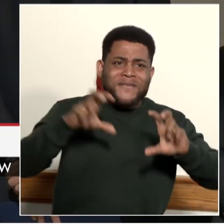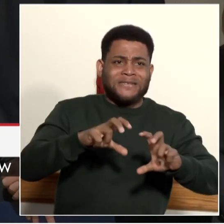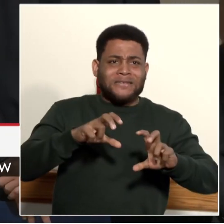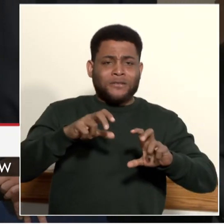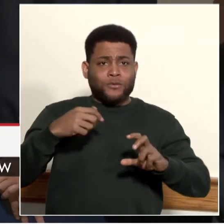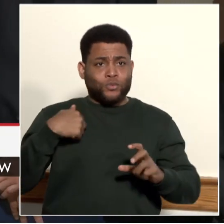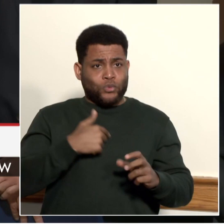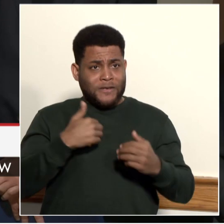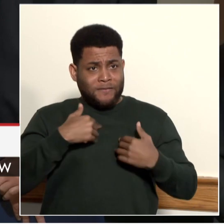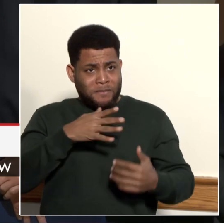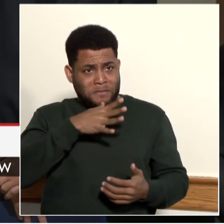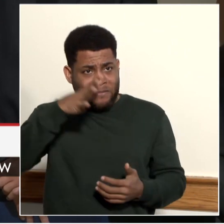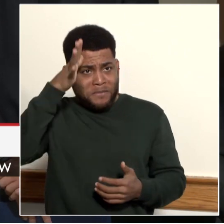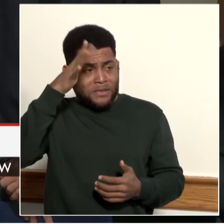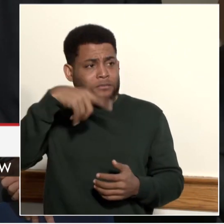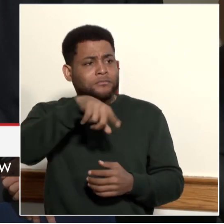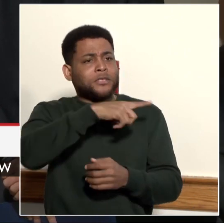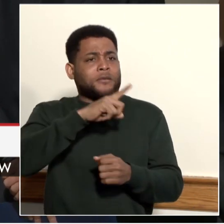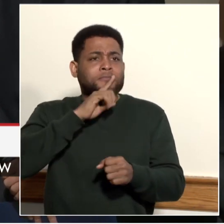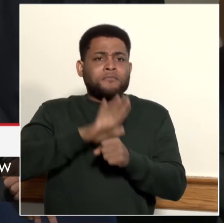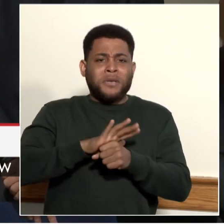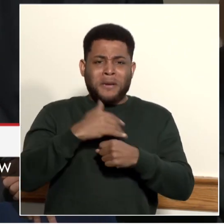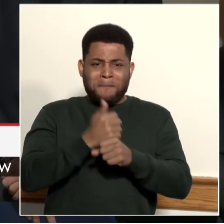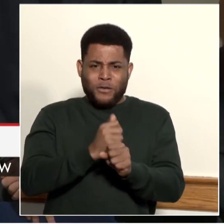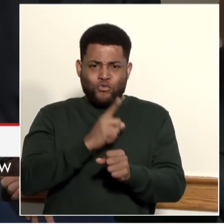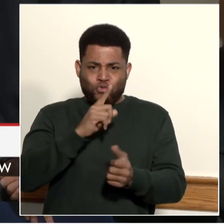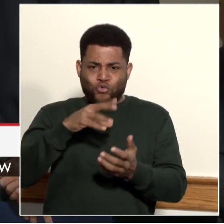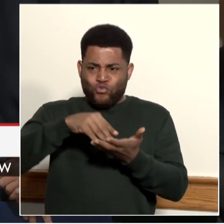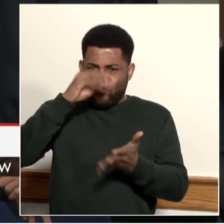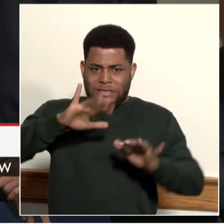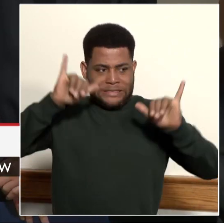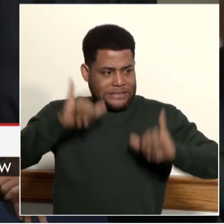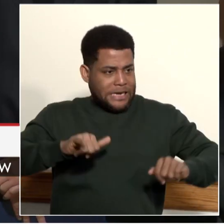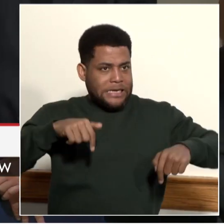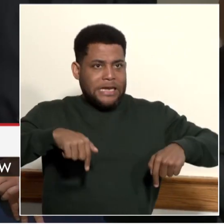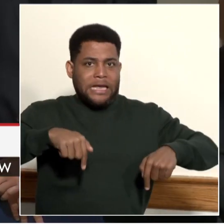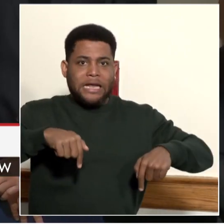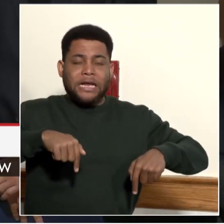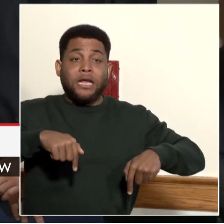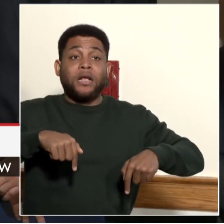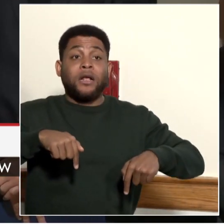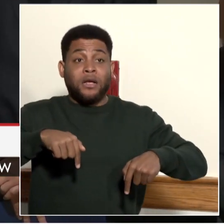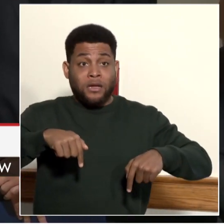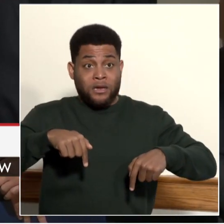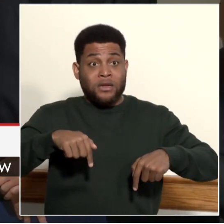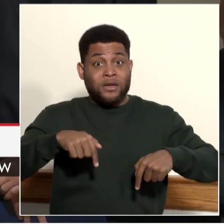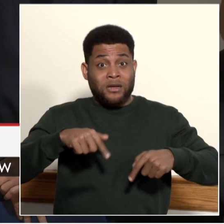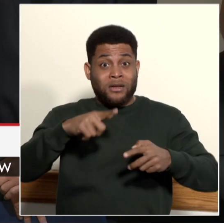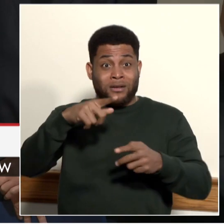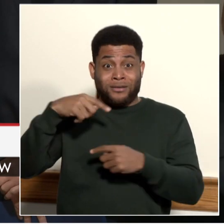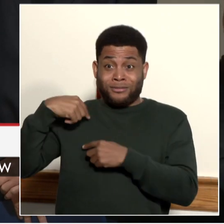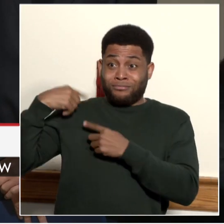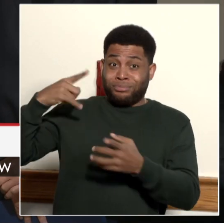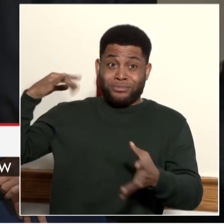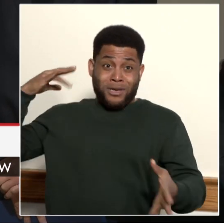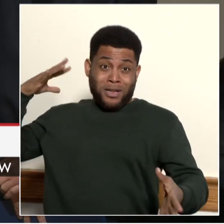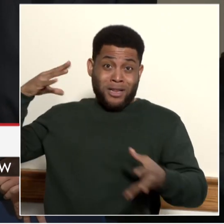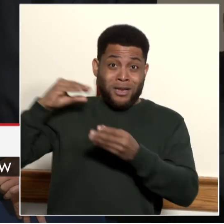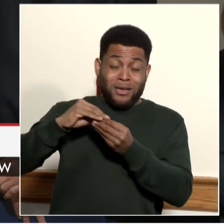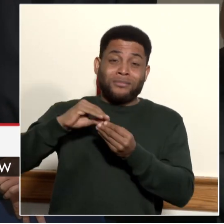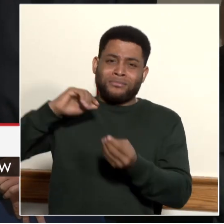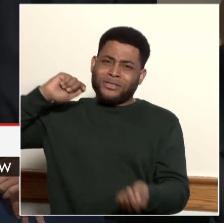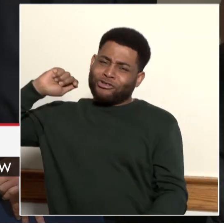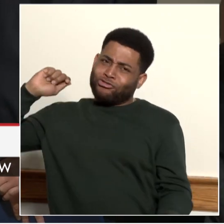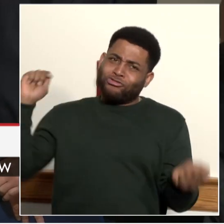neighborhood to send their kids to school. And we have completely turned it around. So Whittier, Ida B.